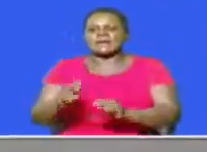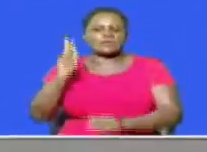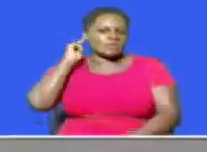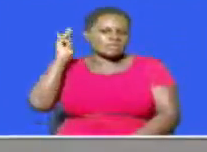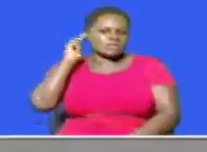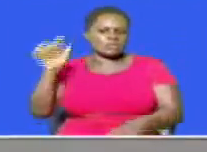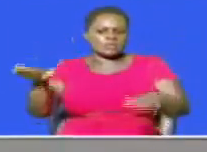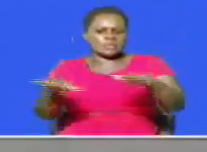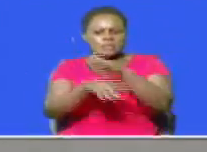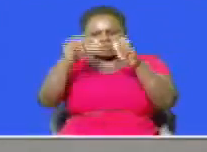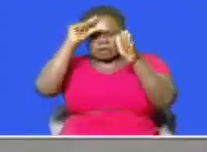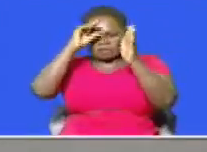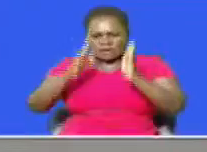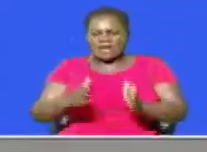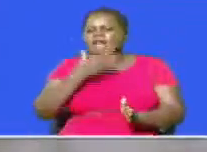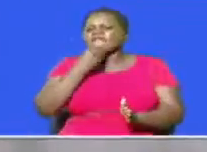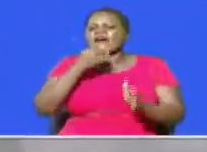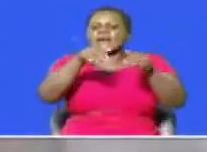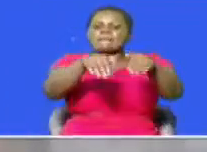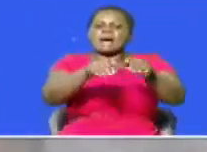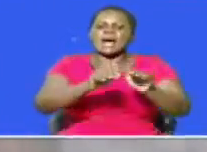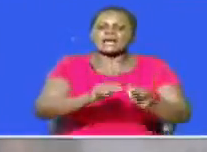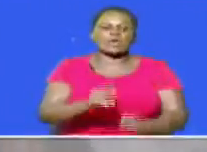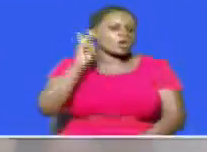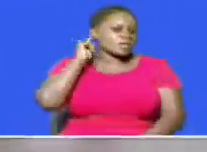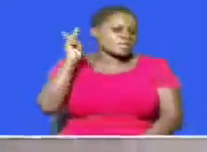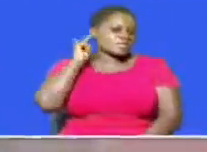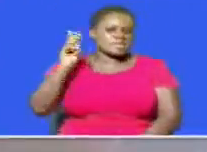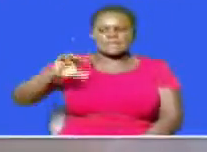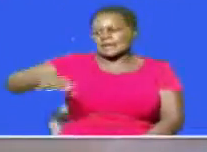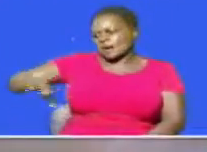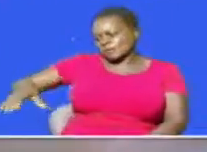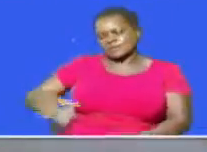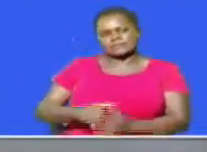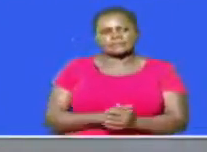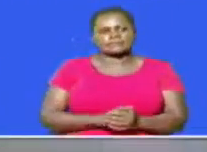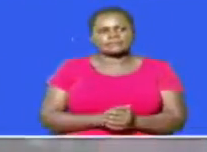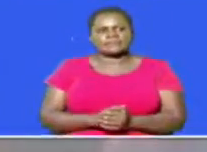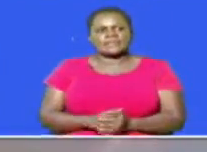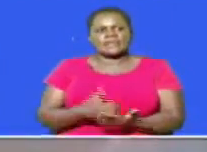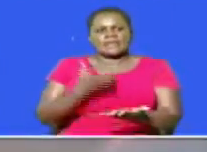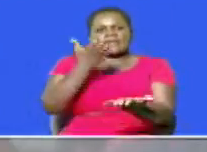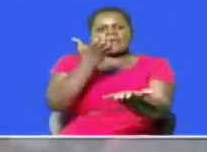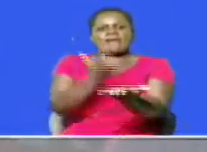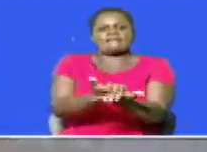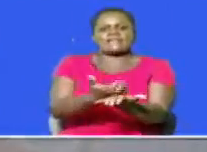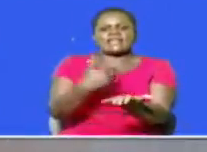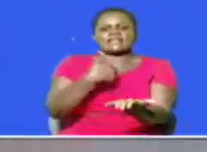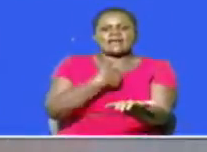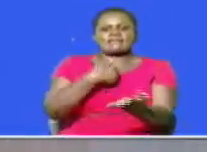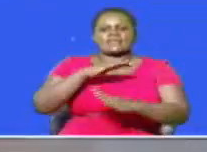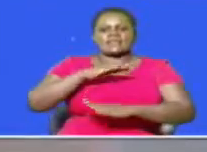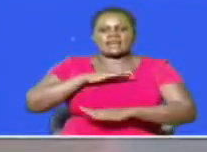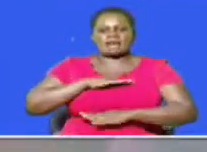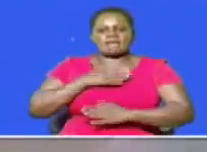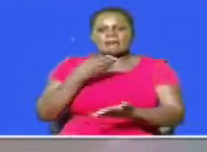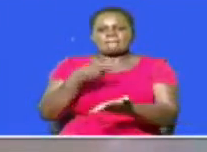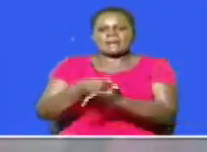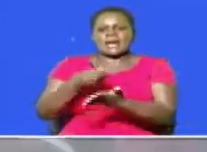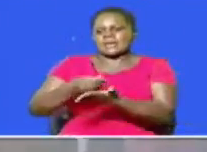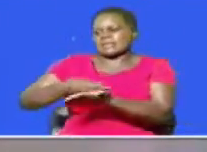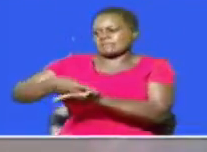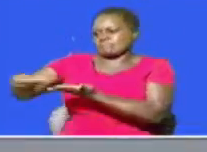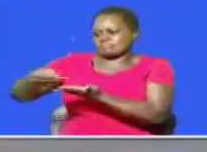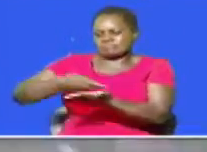kissy deputy governor josh mangi's father in kissy county there is evidence madam speaker that money was